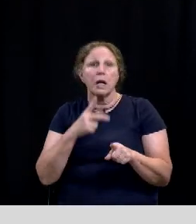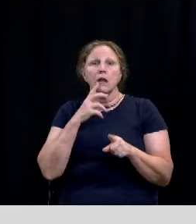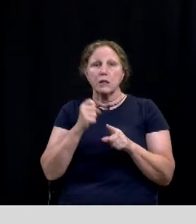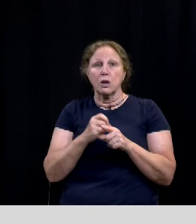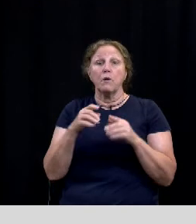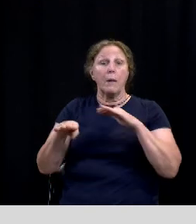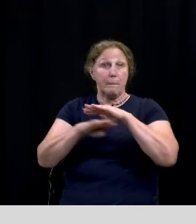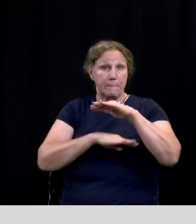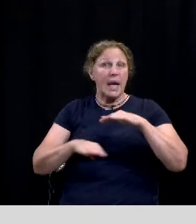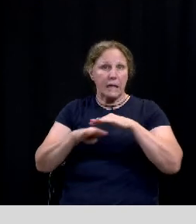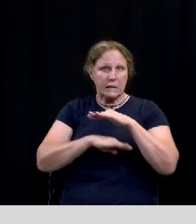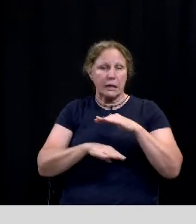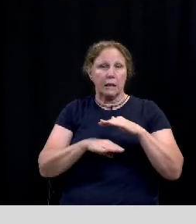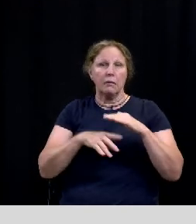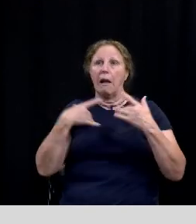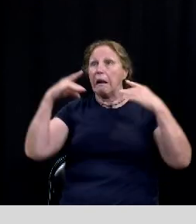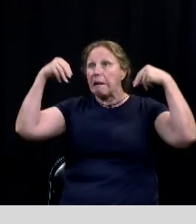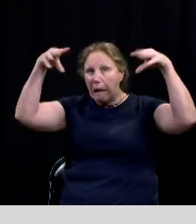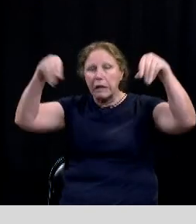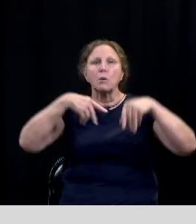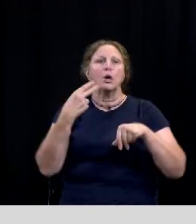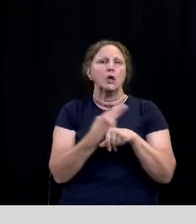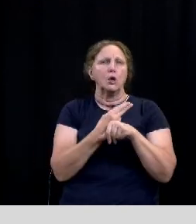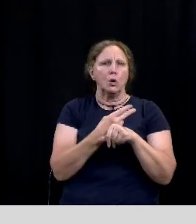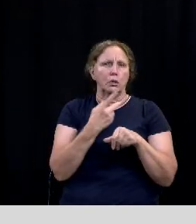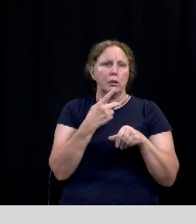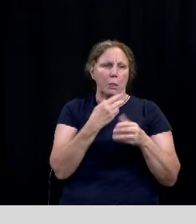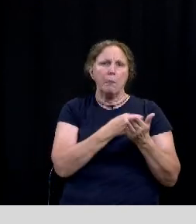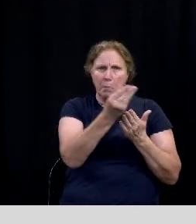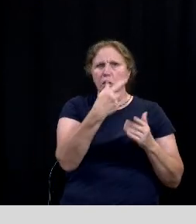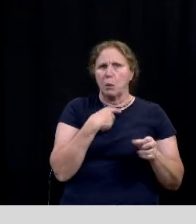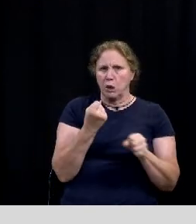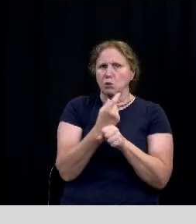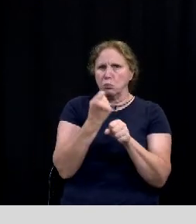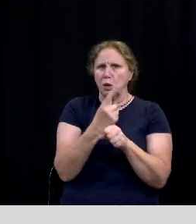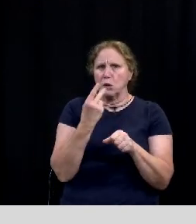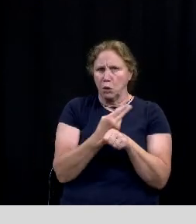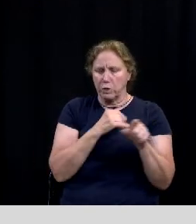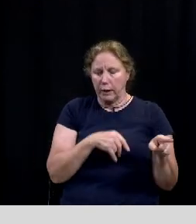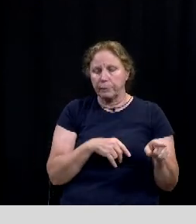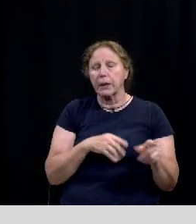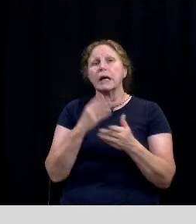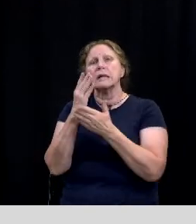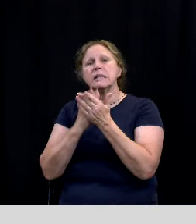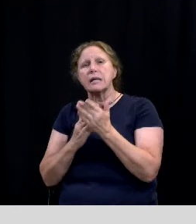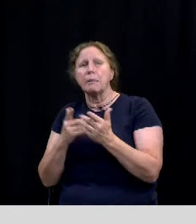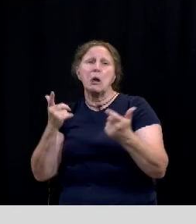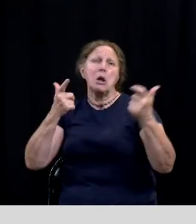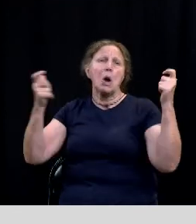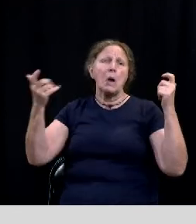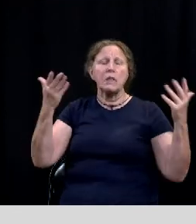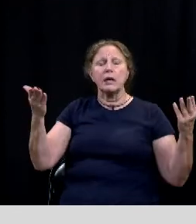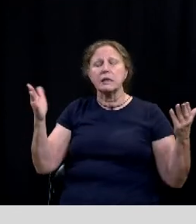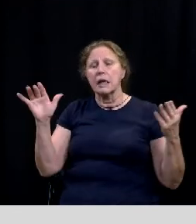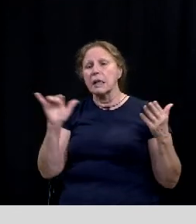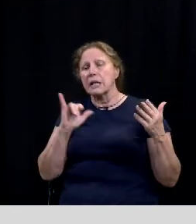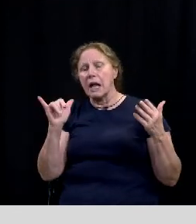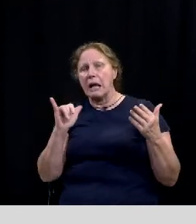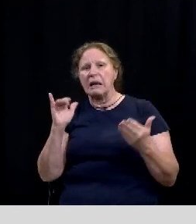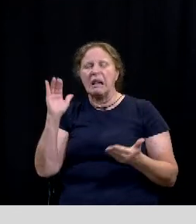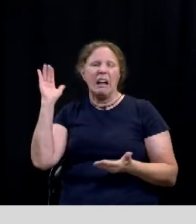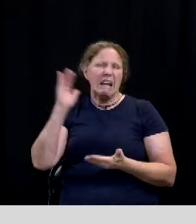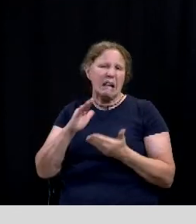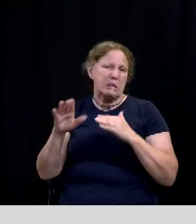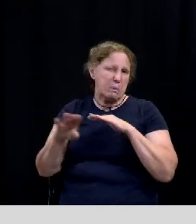those will be purchased so they can be reused year after year after year whereas some of the decorative elements some of the larger elements some of the the less based